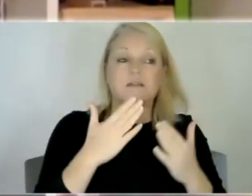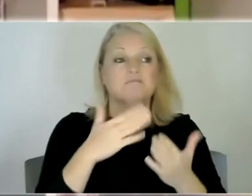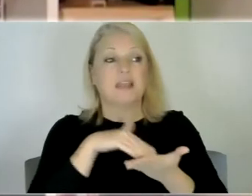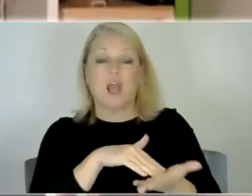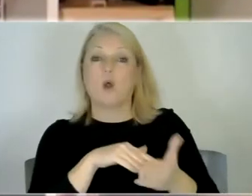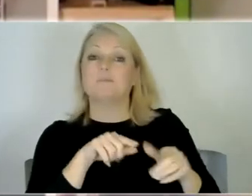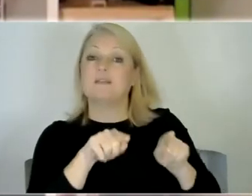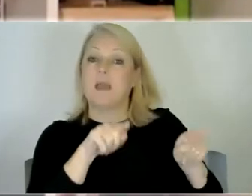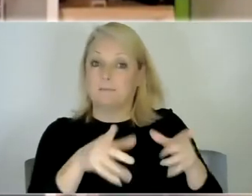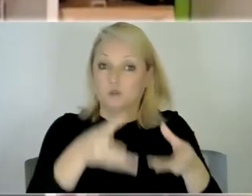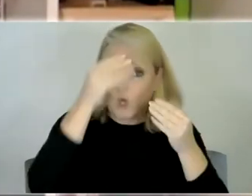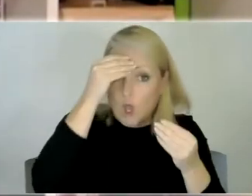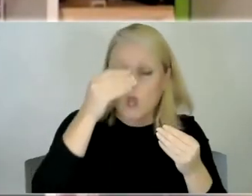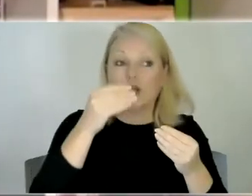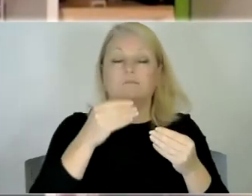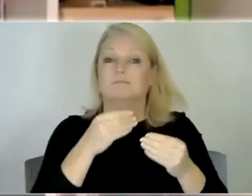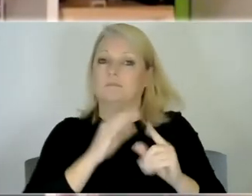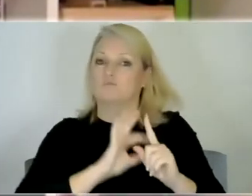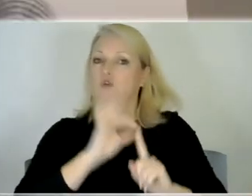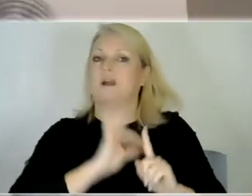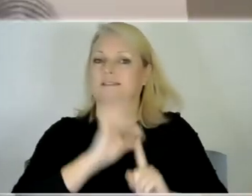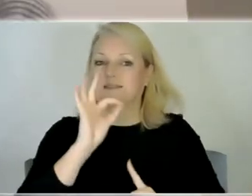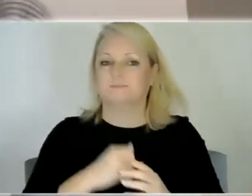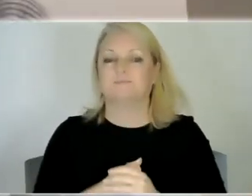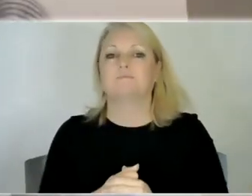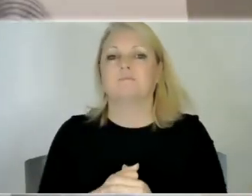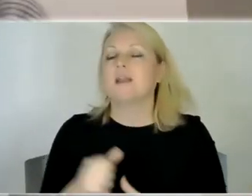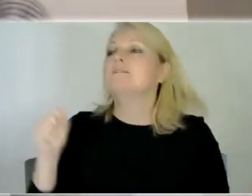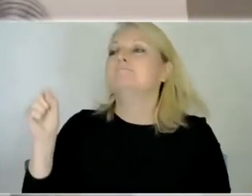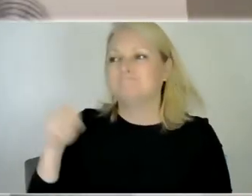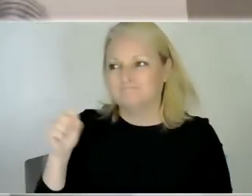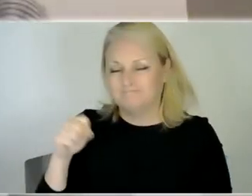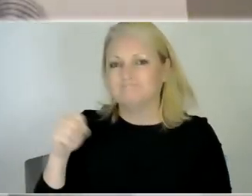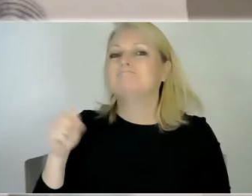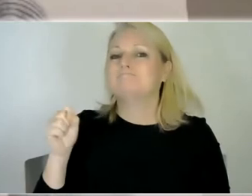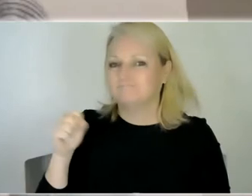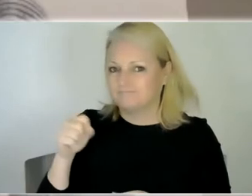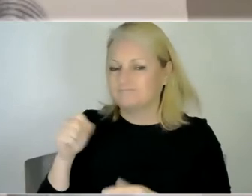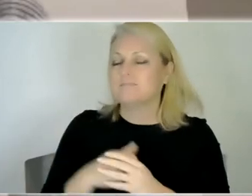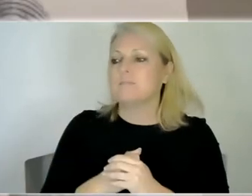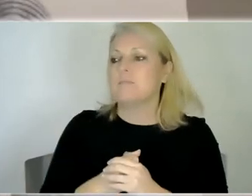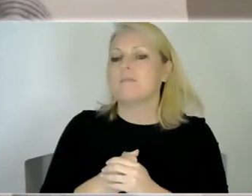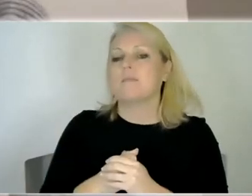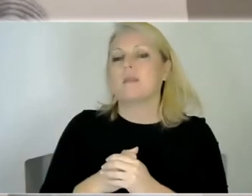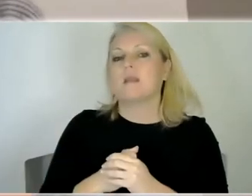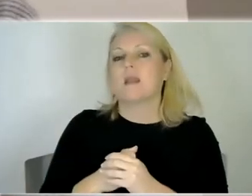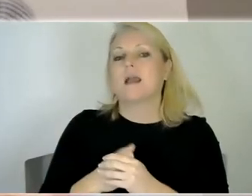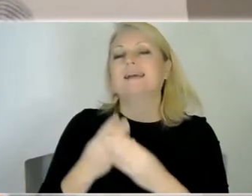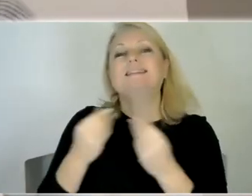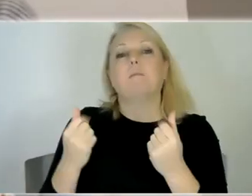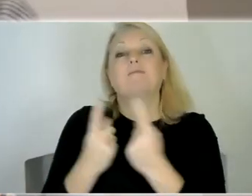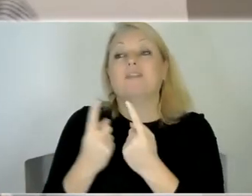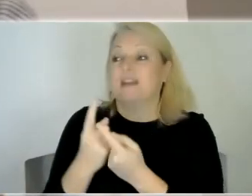that's sort of just what what i try and do yeah absolutely because i think you touched on there you know some of the things that help you